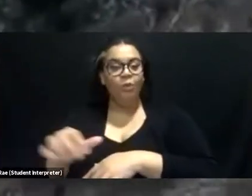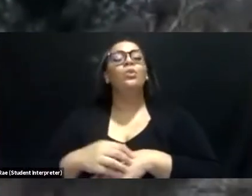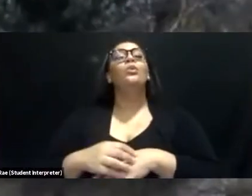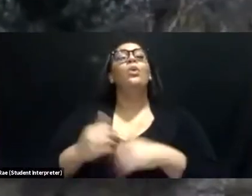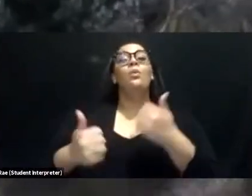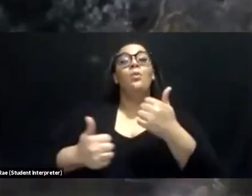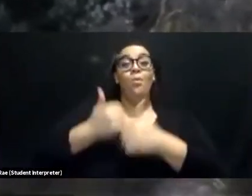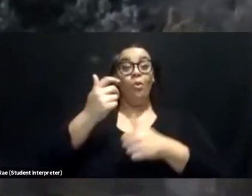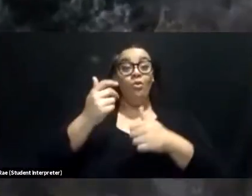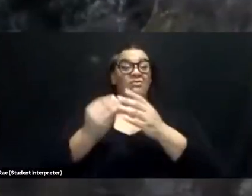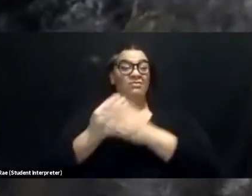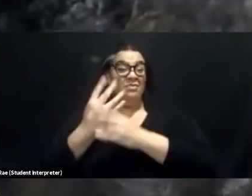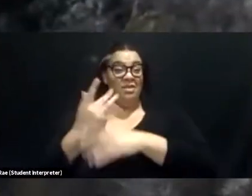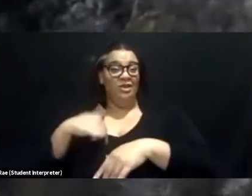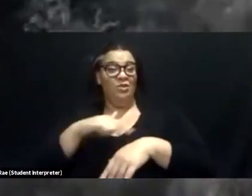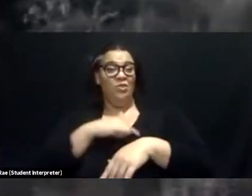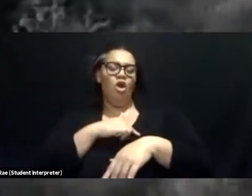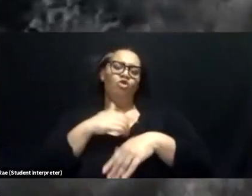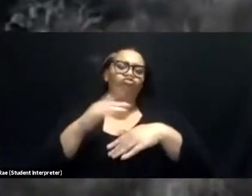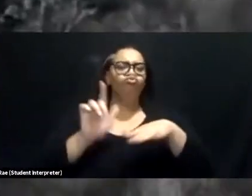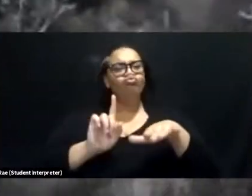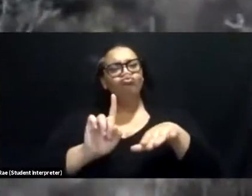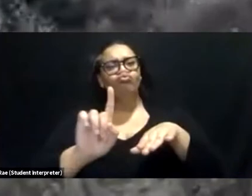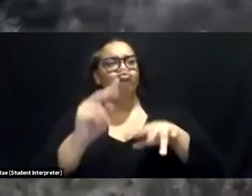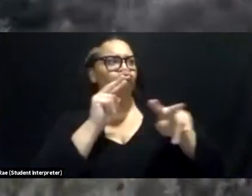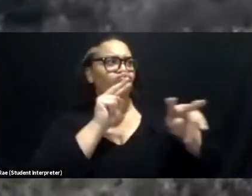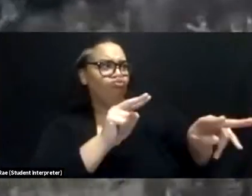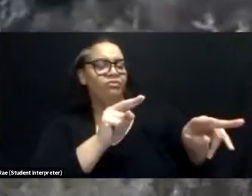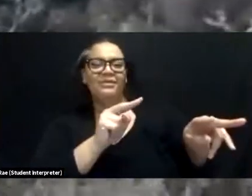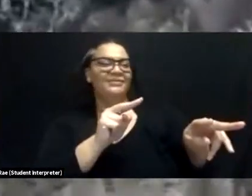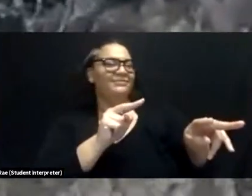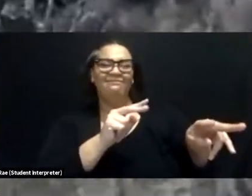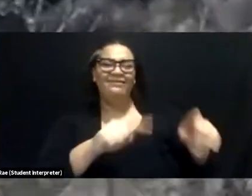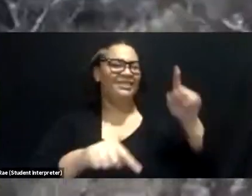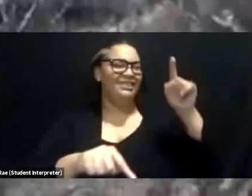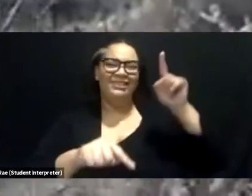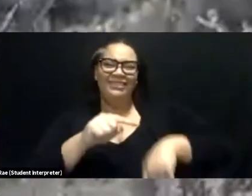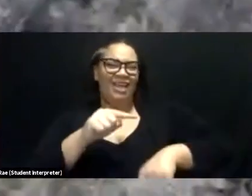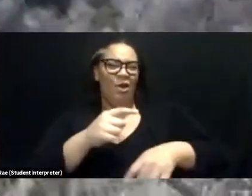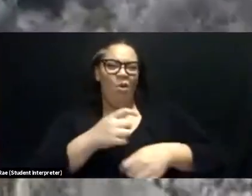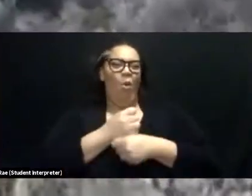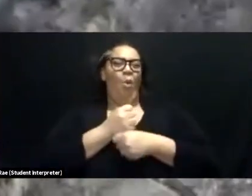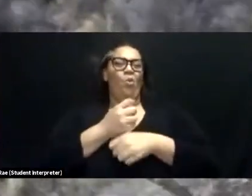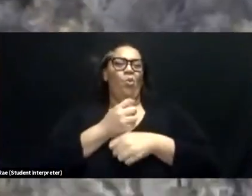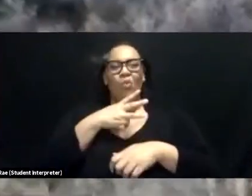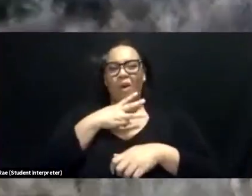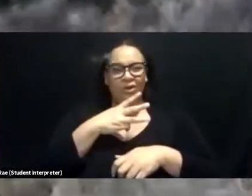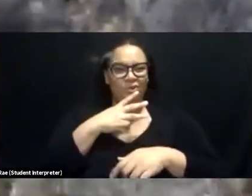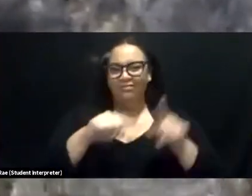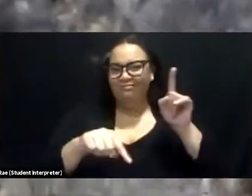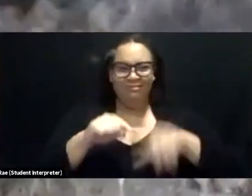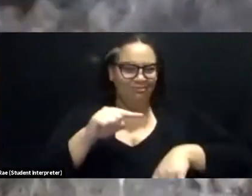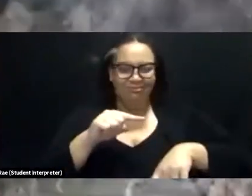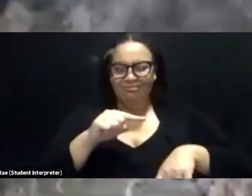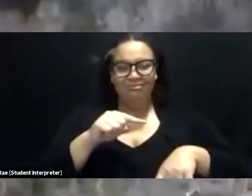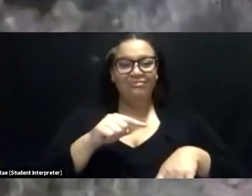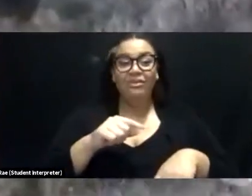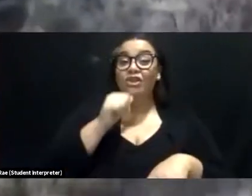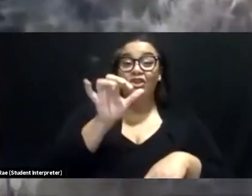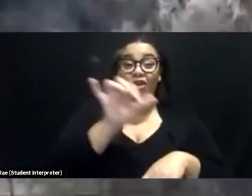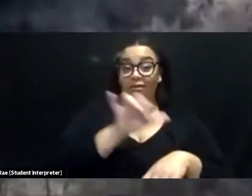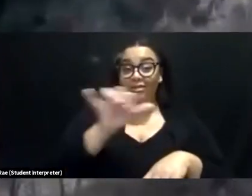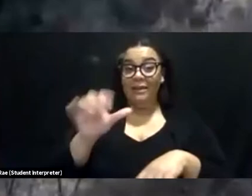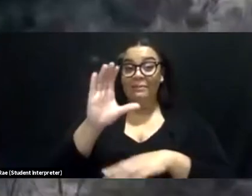here are not able to store water inside of them. They're not like a cactus or a Joshua tree.